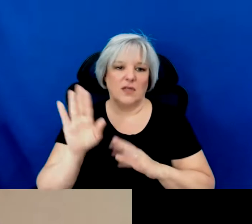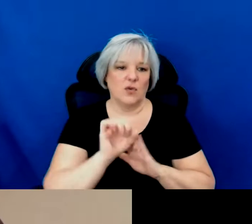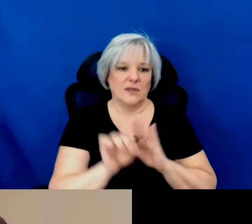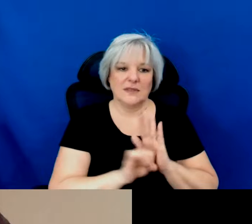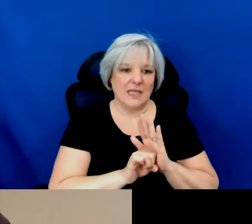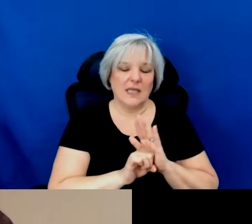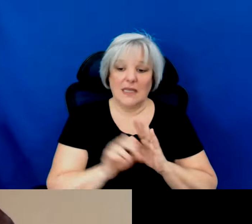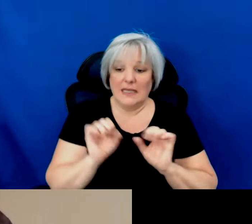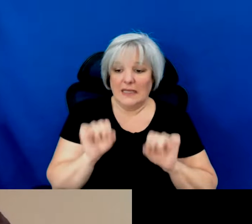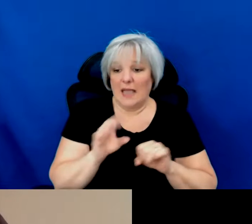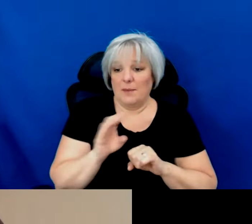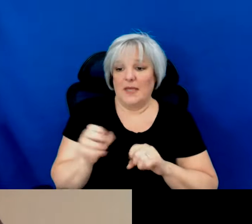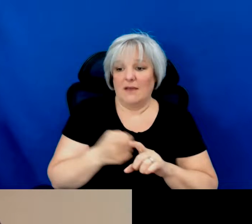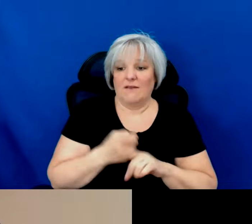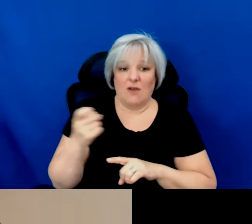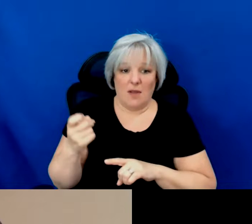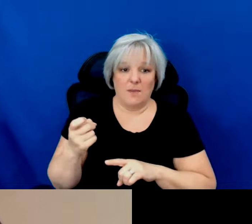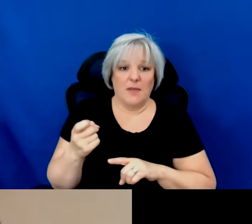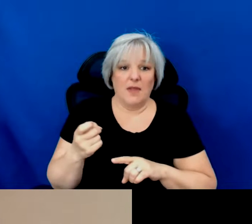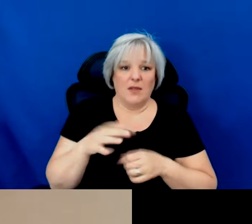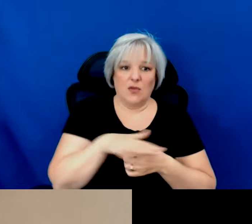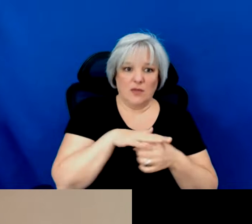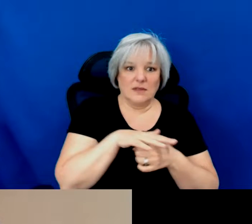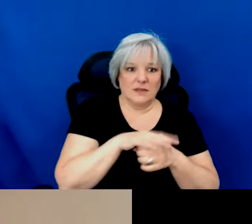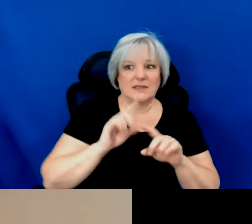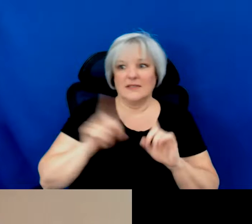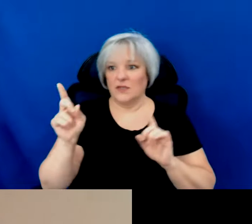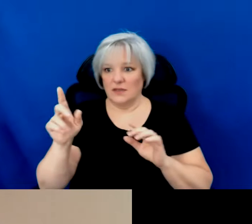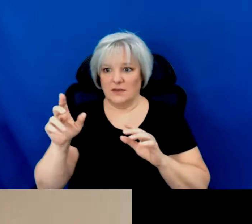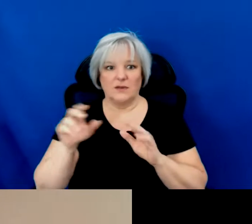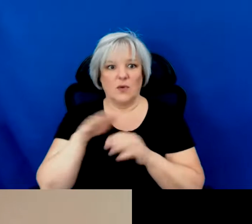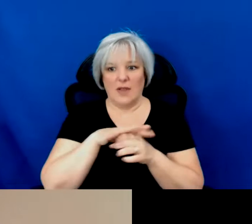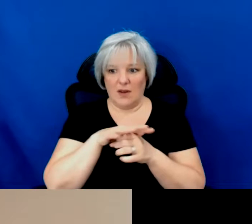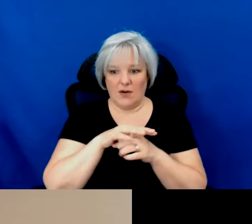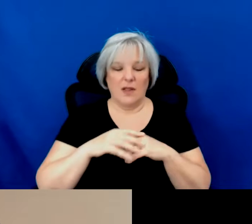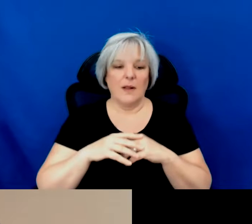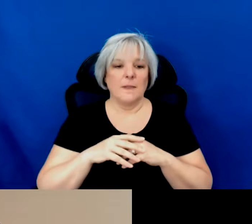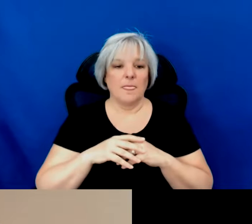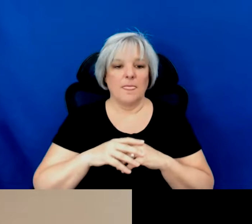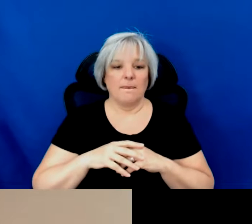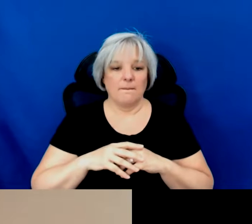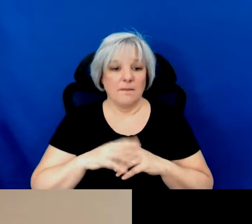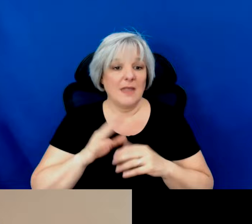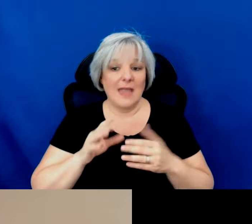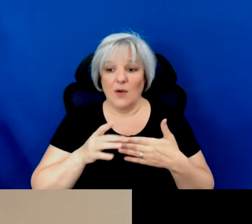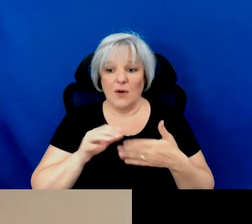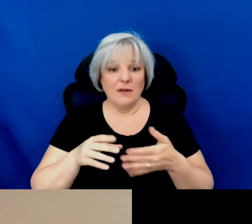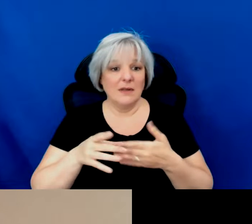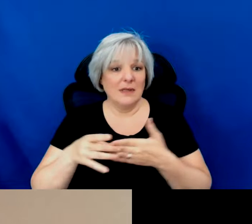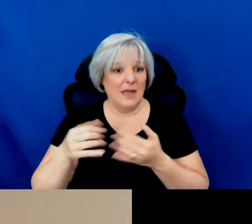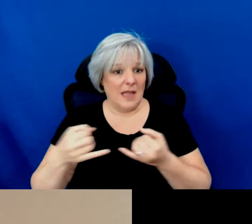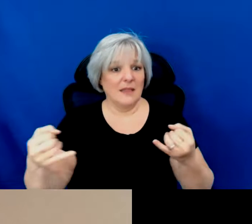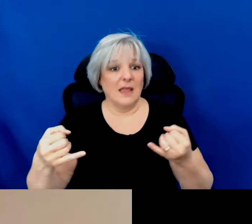it can be from your same state or jurisdiction so keep that in mind and our guidelines do ask that